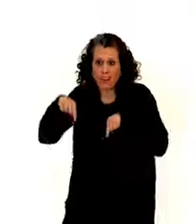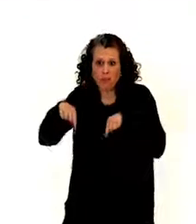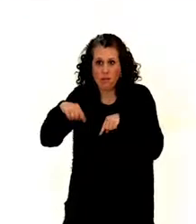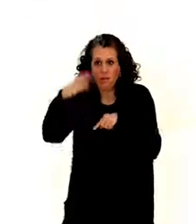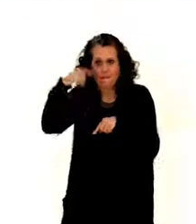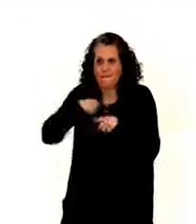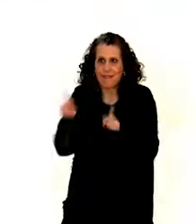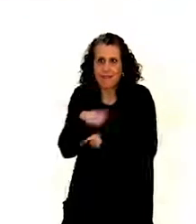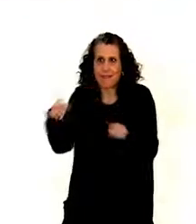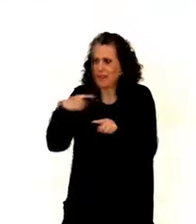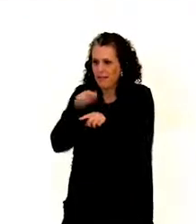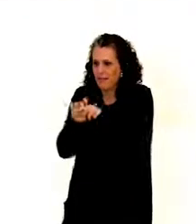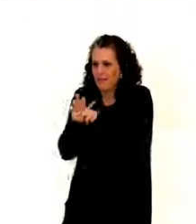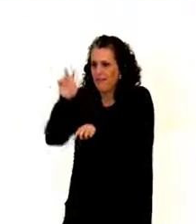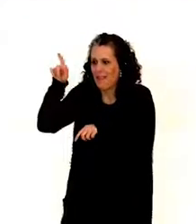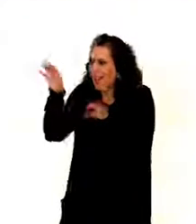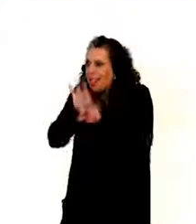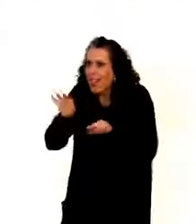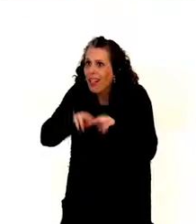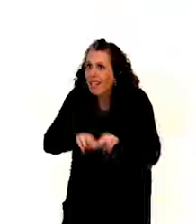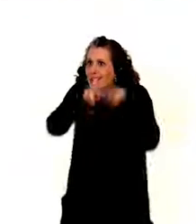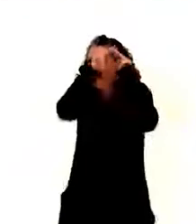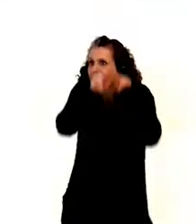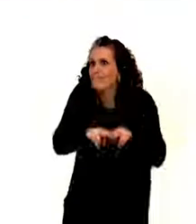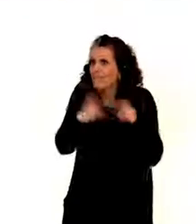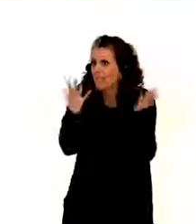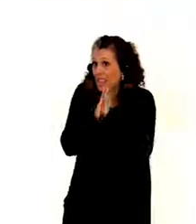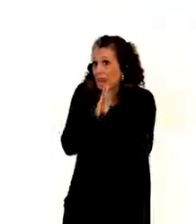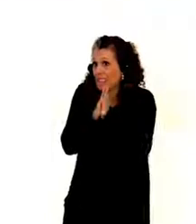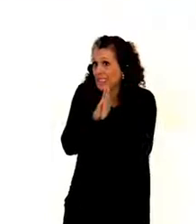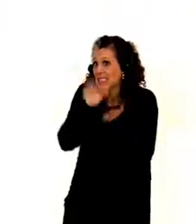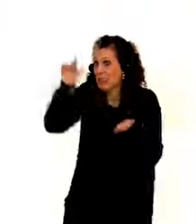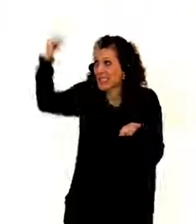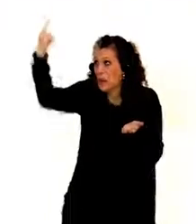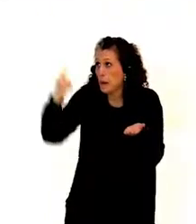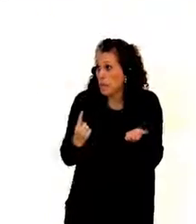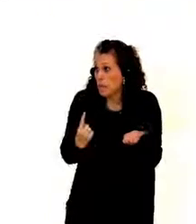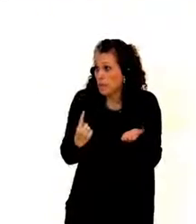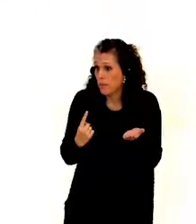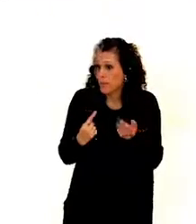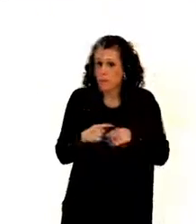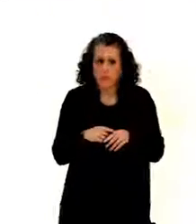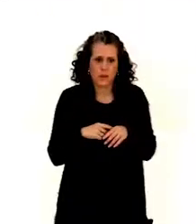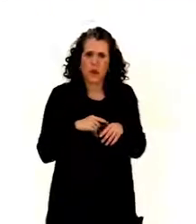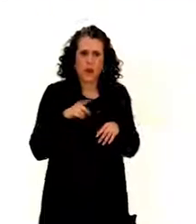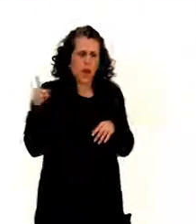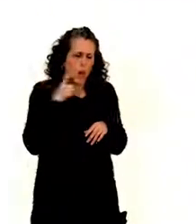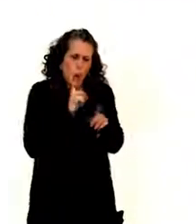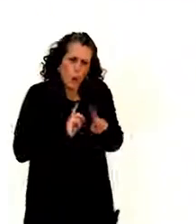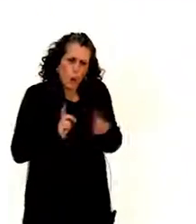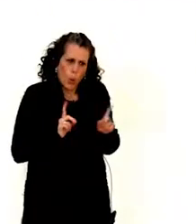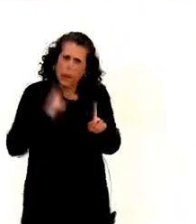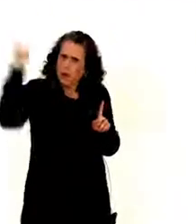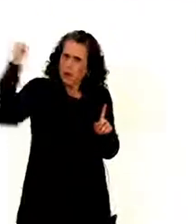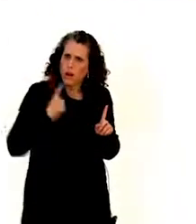data necessary so we can calculate my taxes for this year? And they said, no, no, no, we have